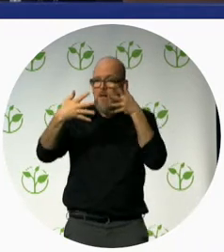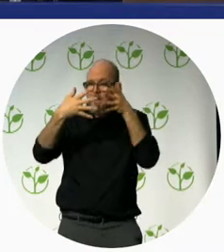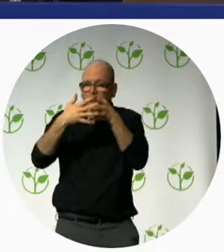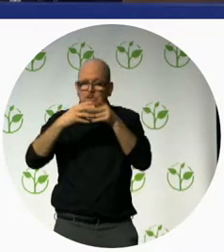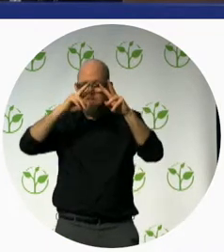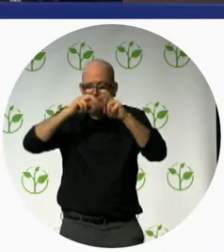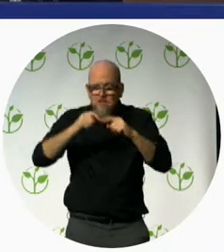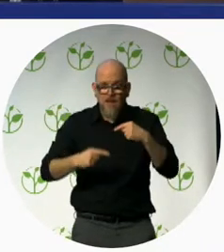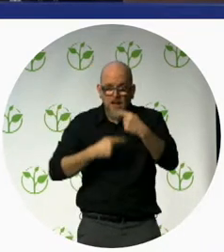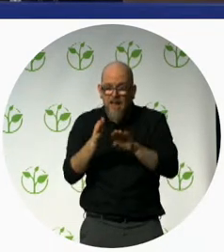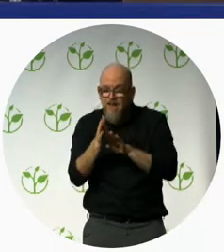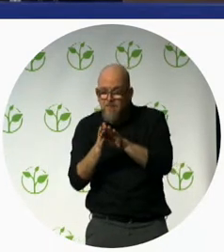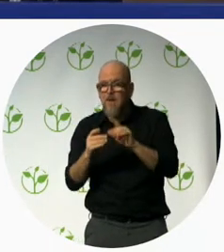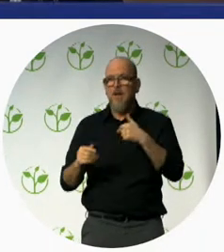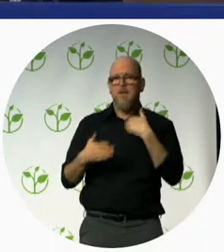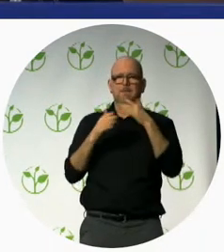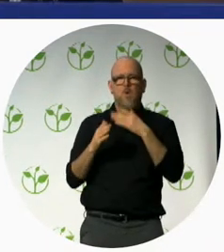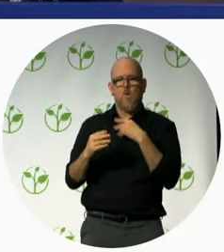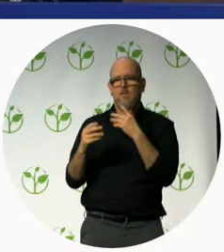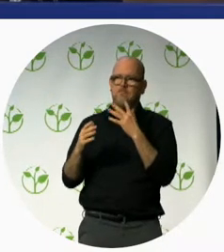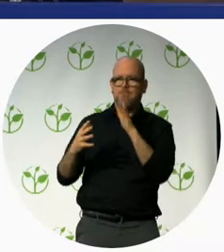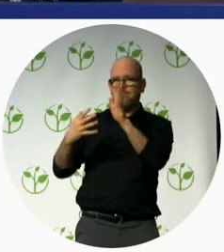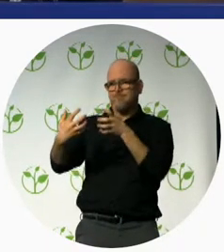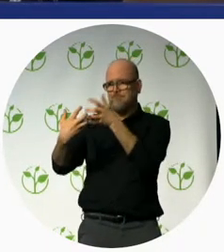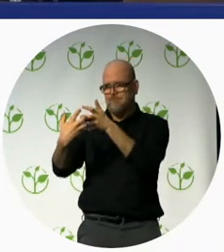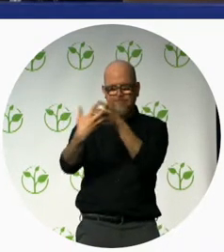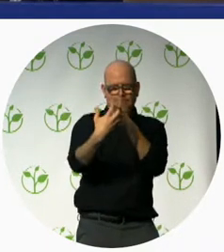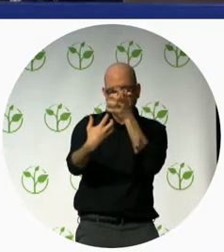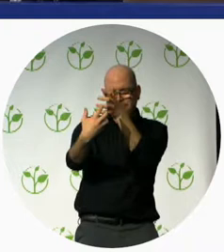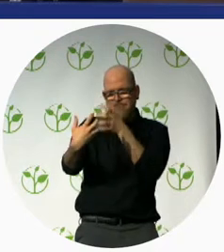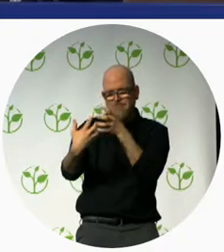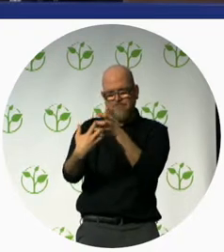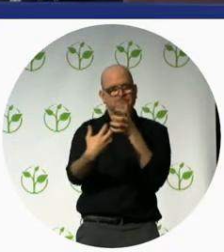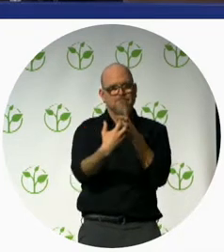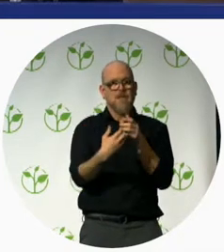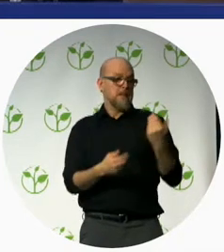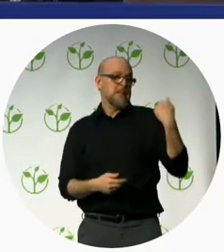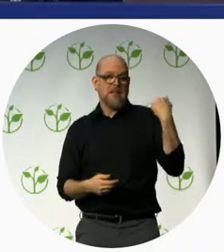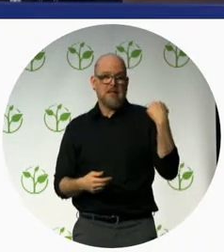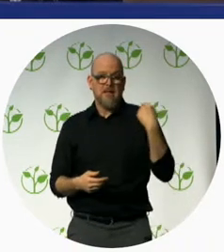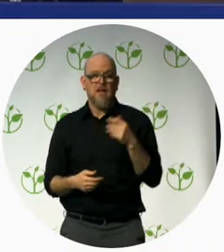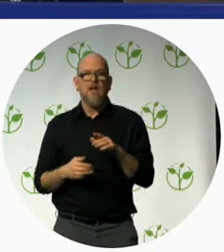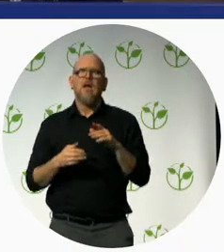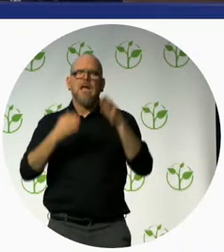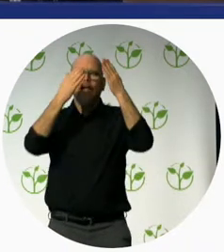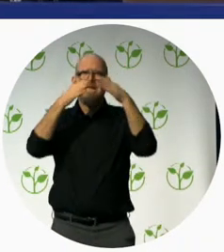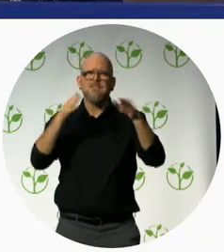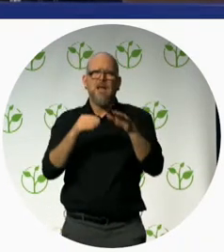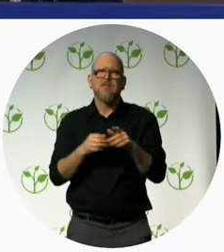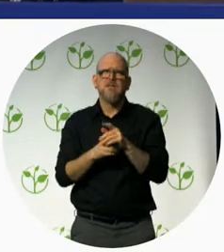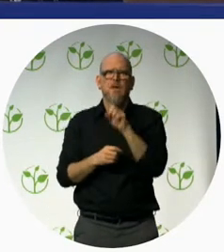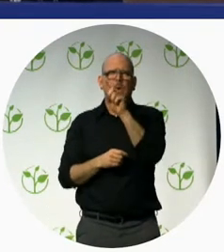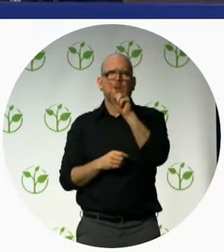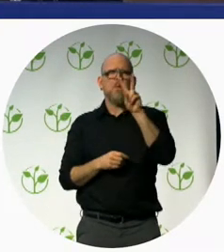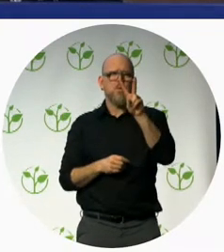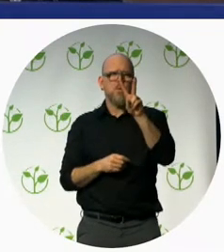till December 2017 we have identified 1500 children with severe disability in that one